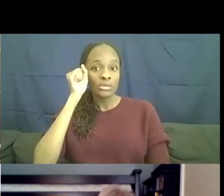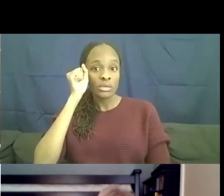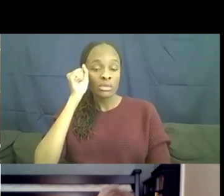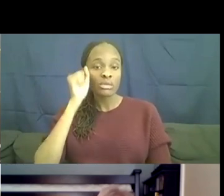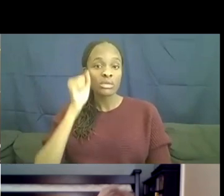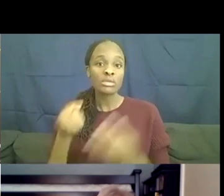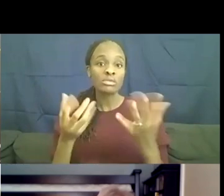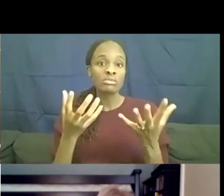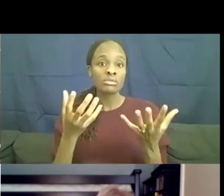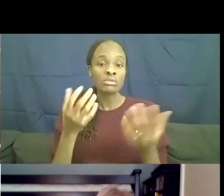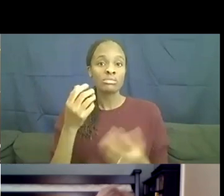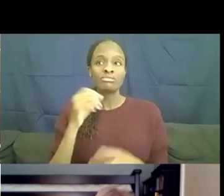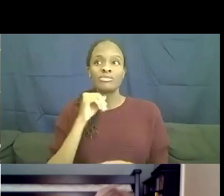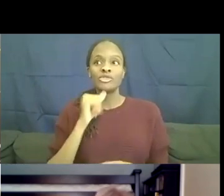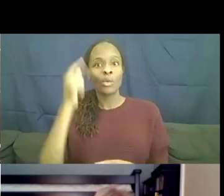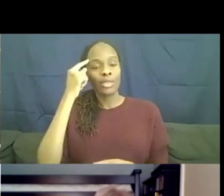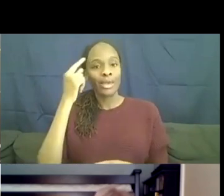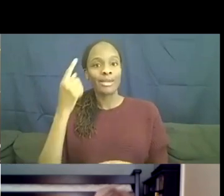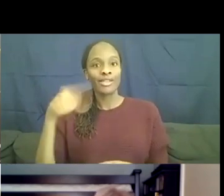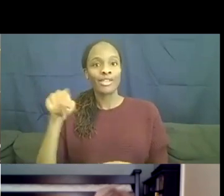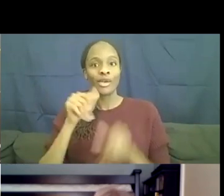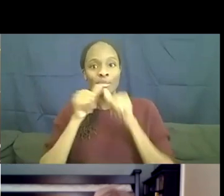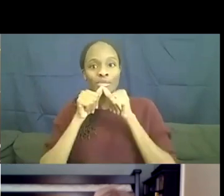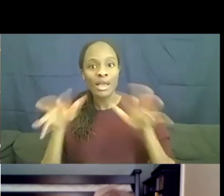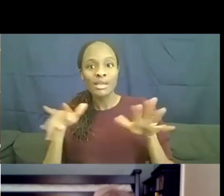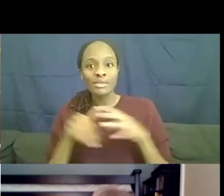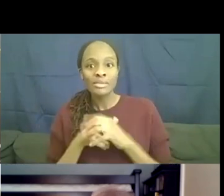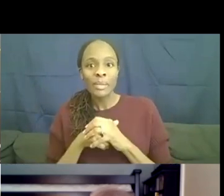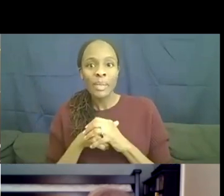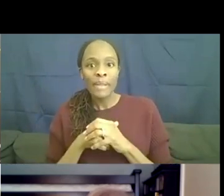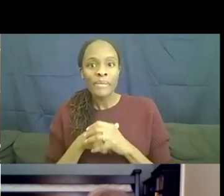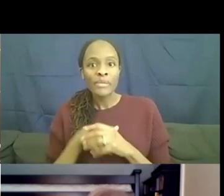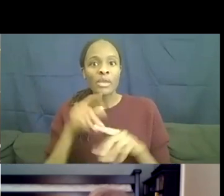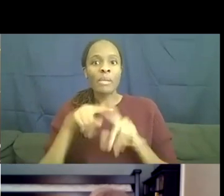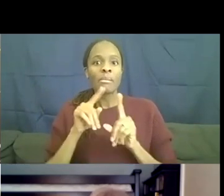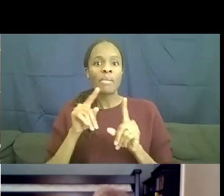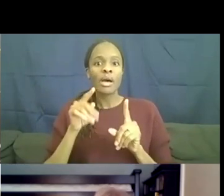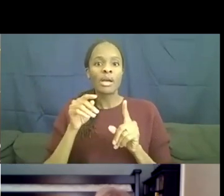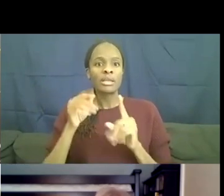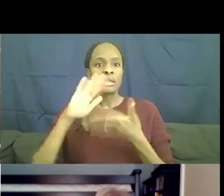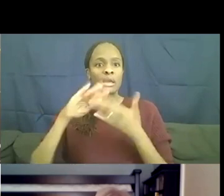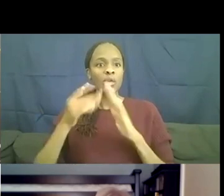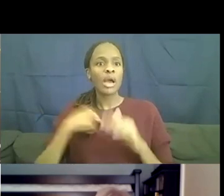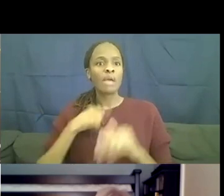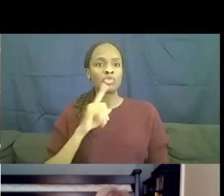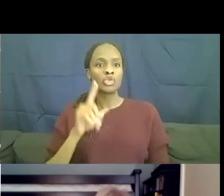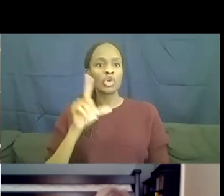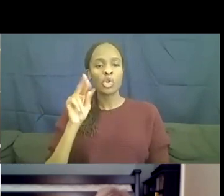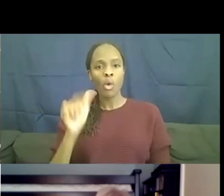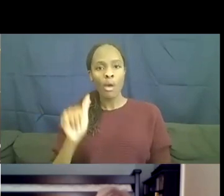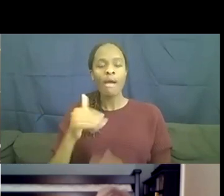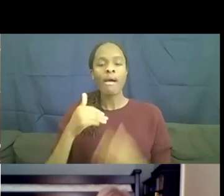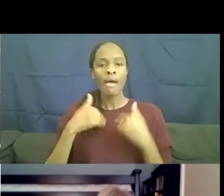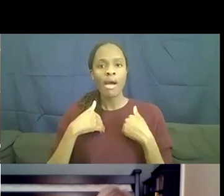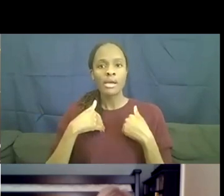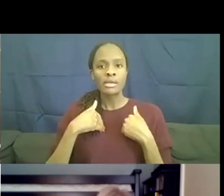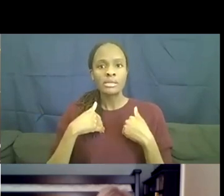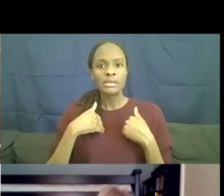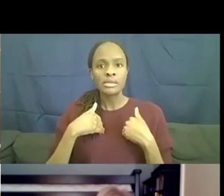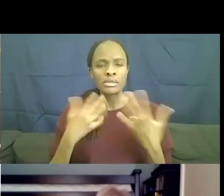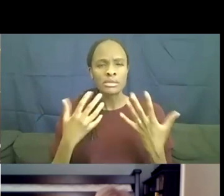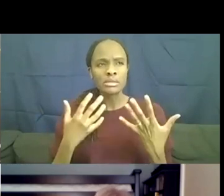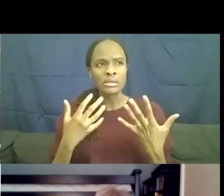blessed and, uh, probably have even gotten involved in the community. I'm sure Laura may have stories of that where people who saw the show went, wait,